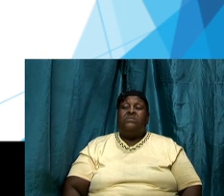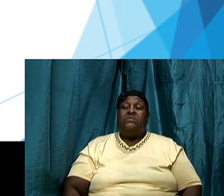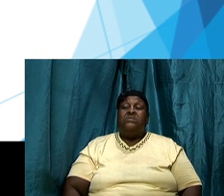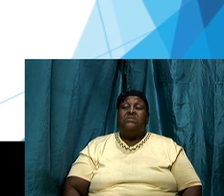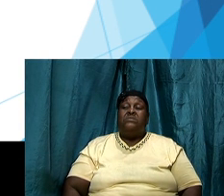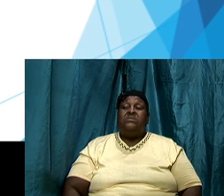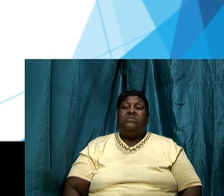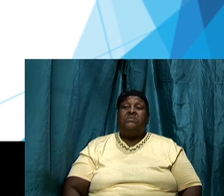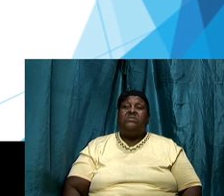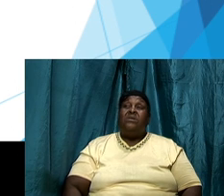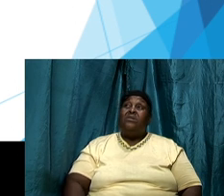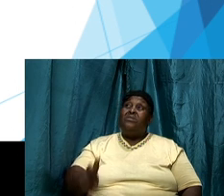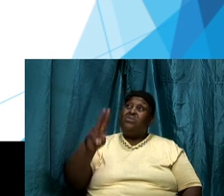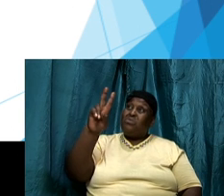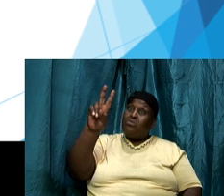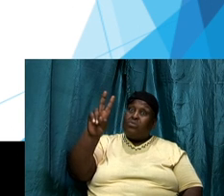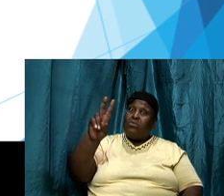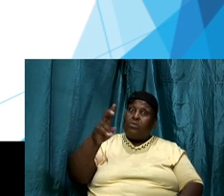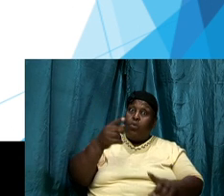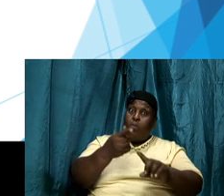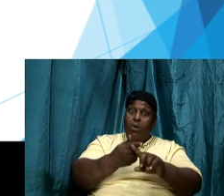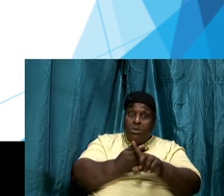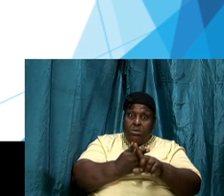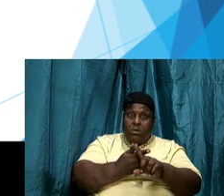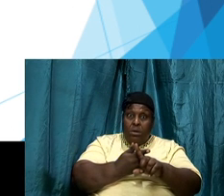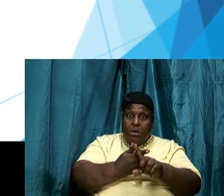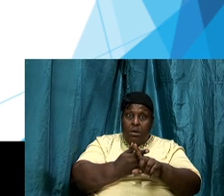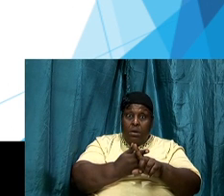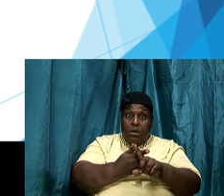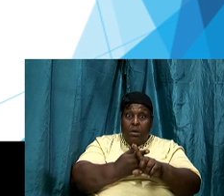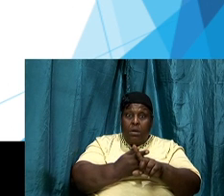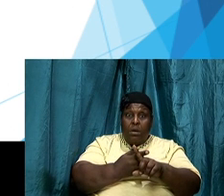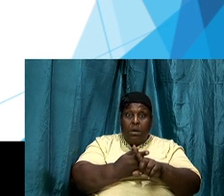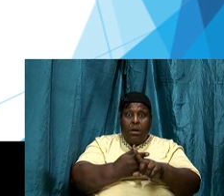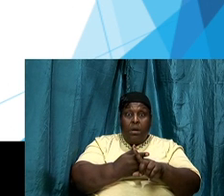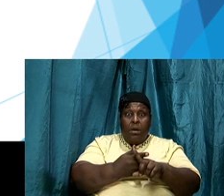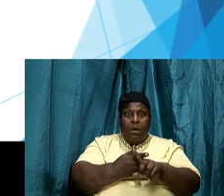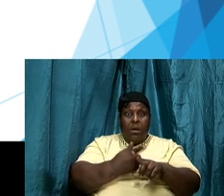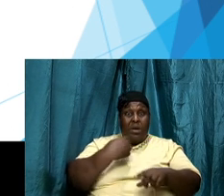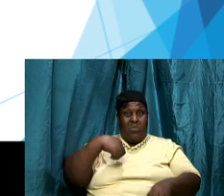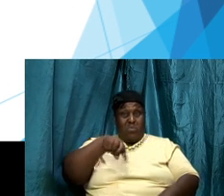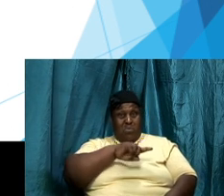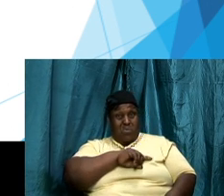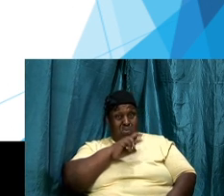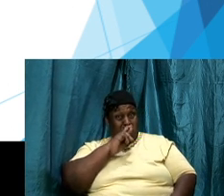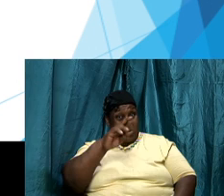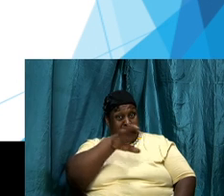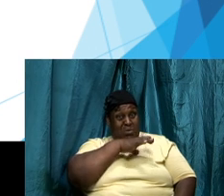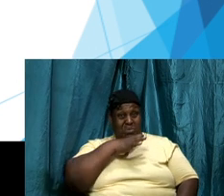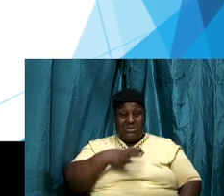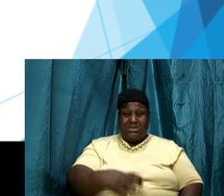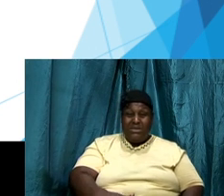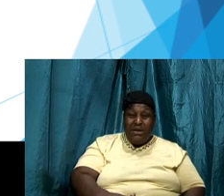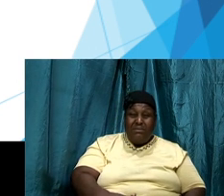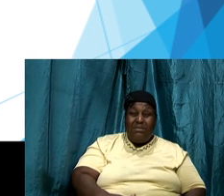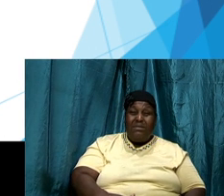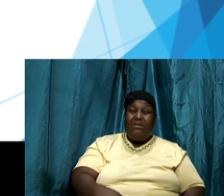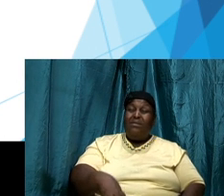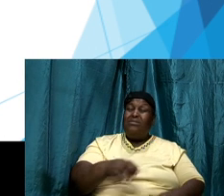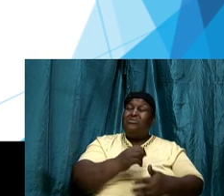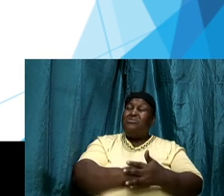two months and we are Christians something is